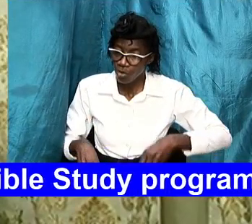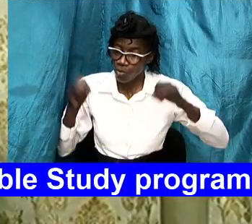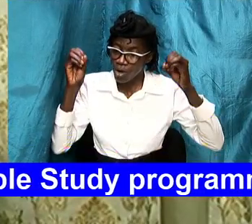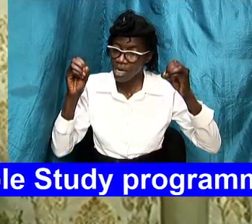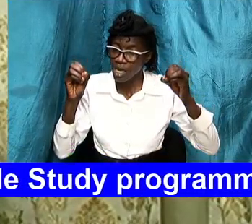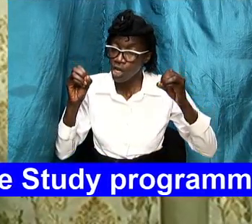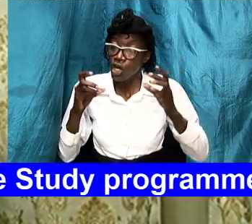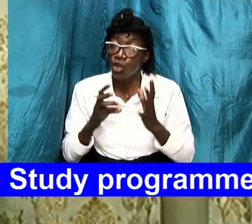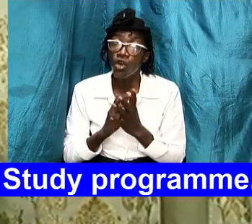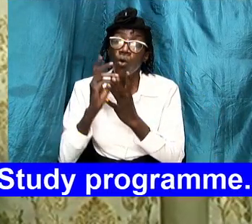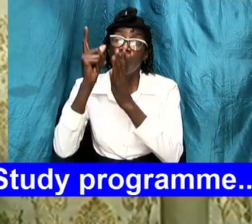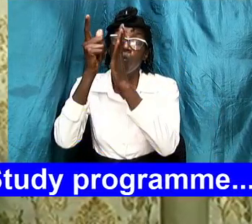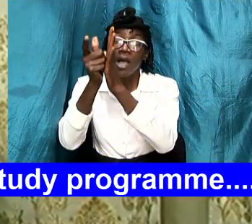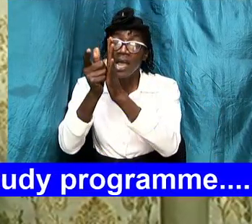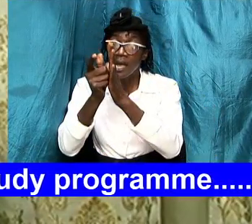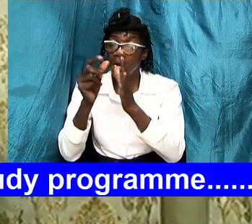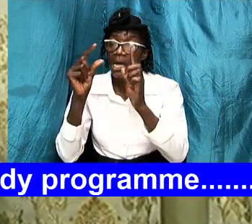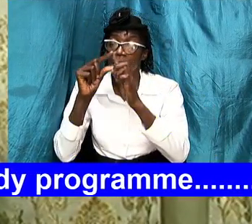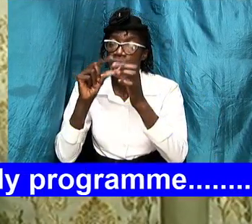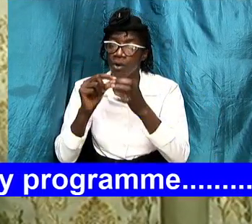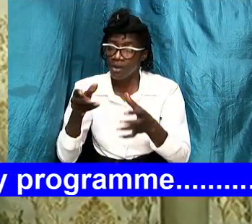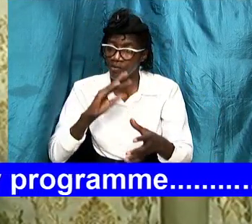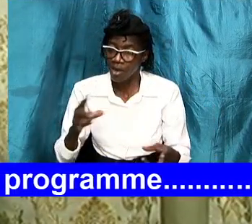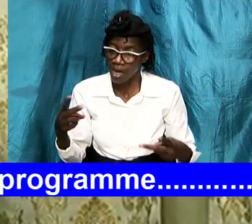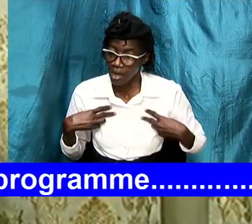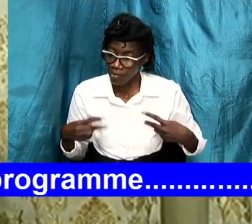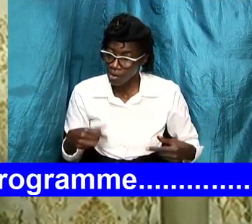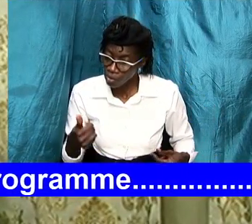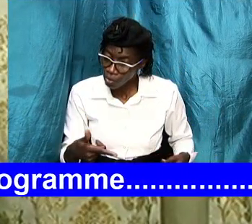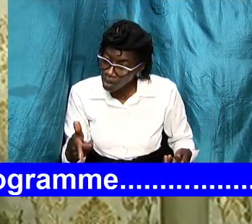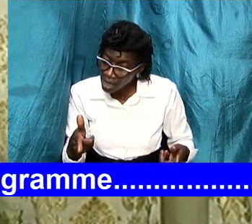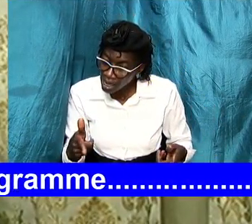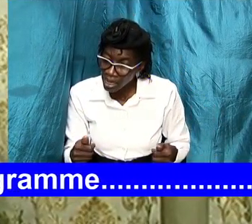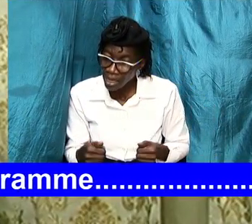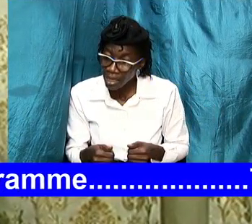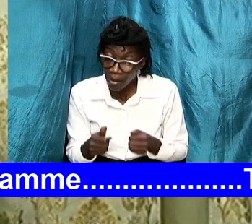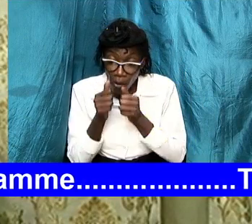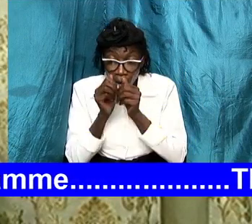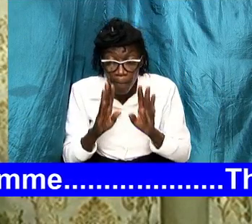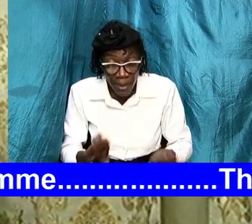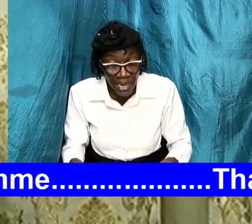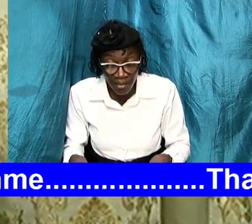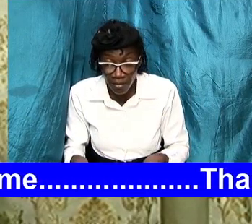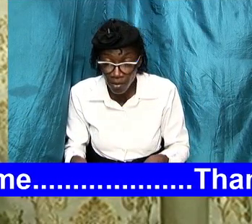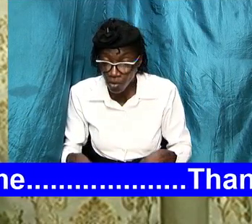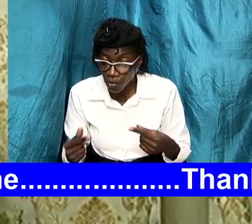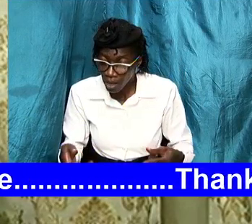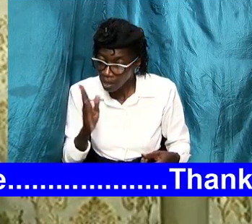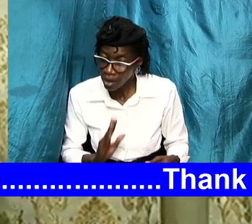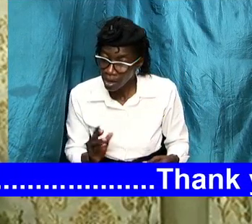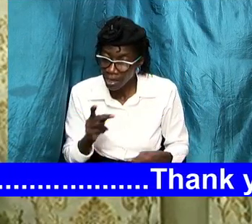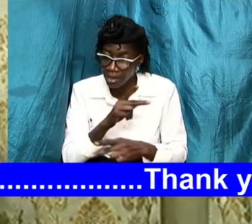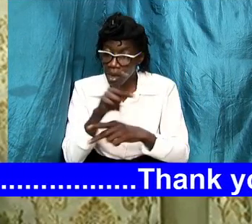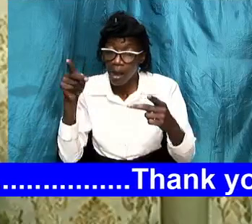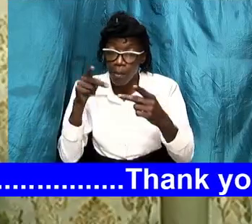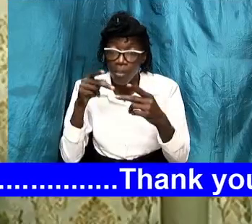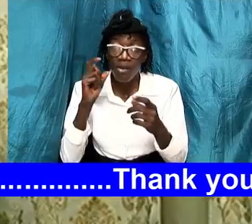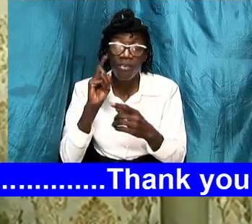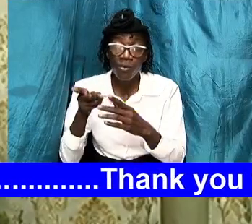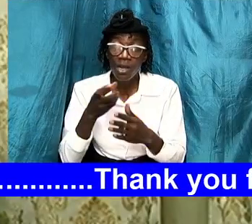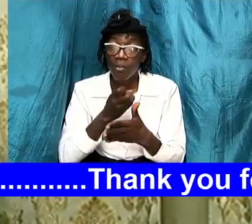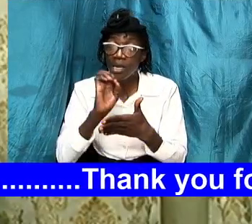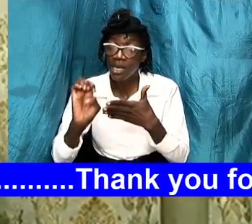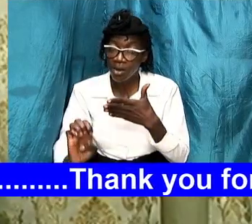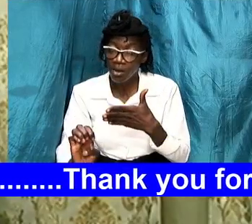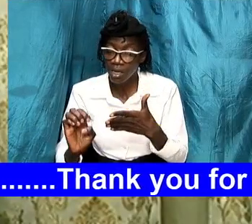and the words of almighty god have your own will we bless you great god that your perfect will be done in the name of jesus